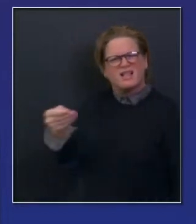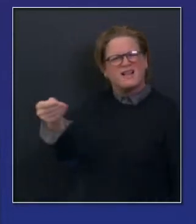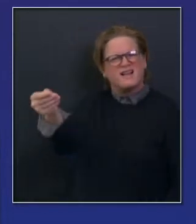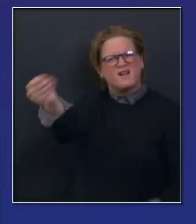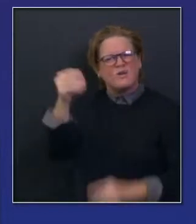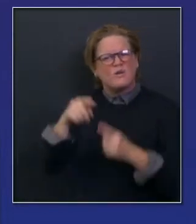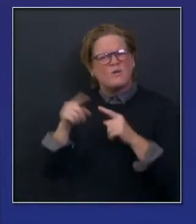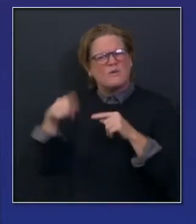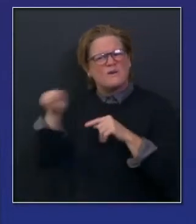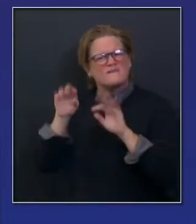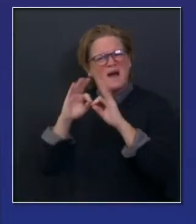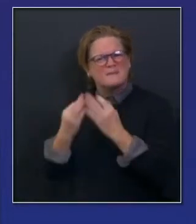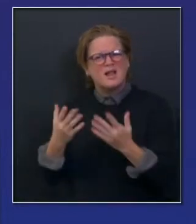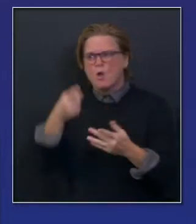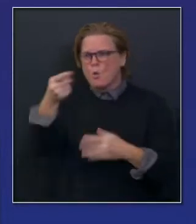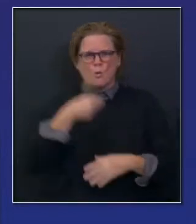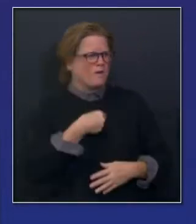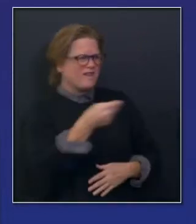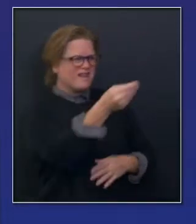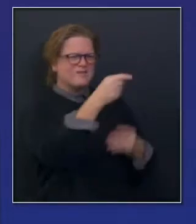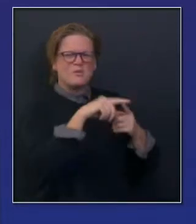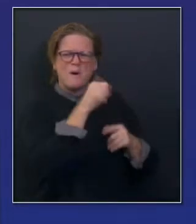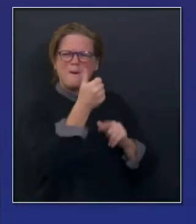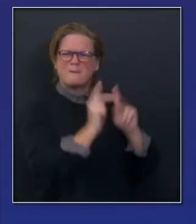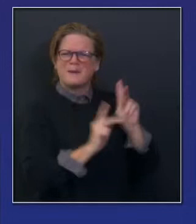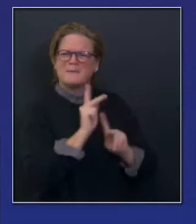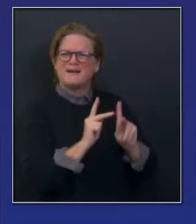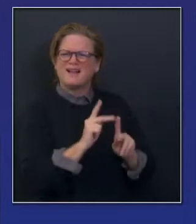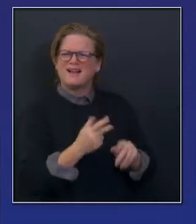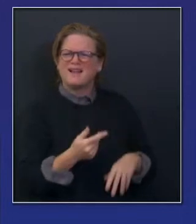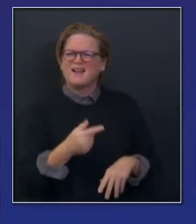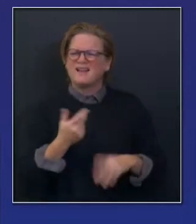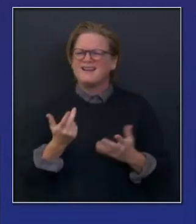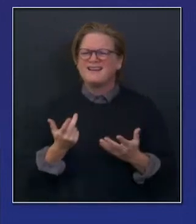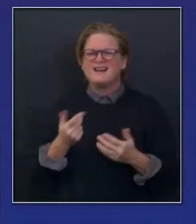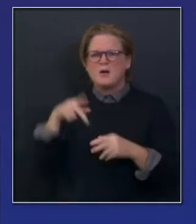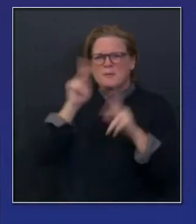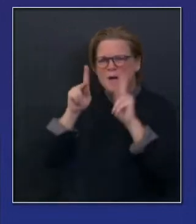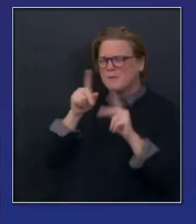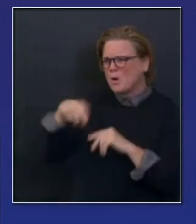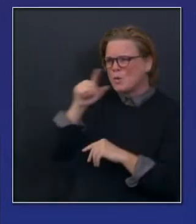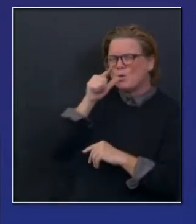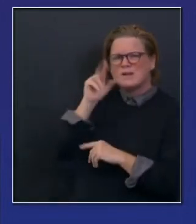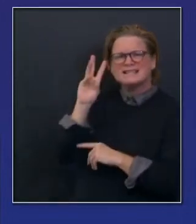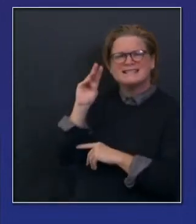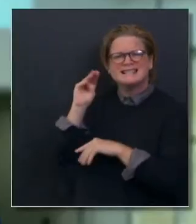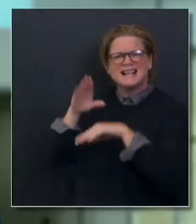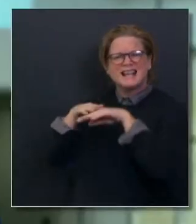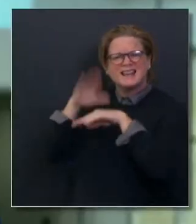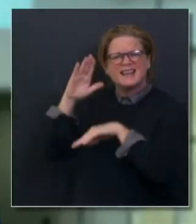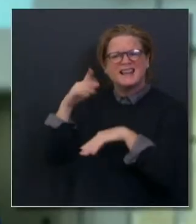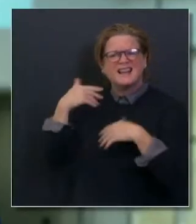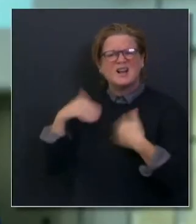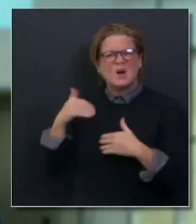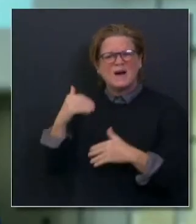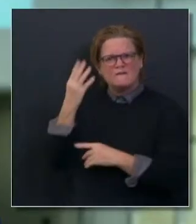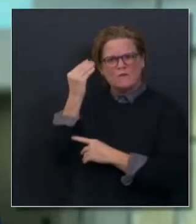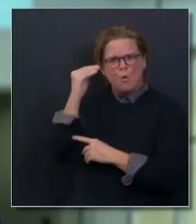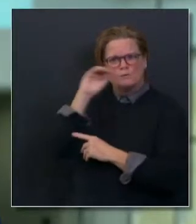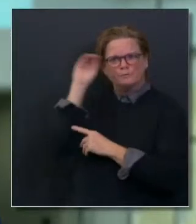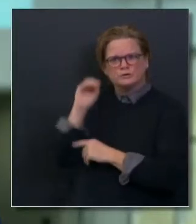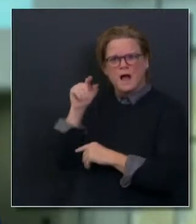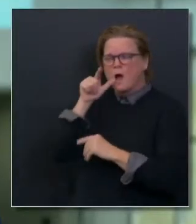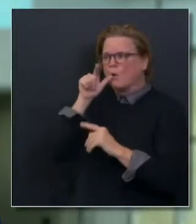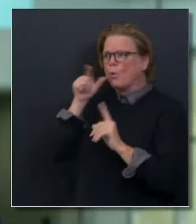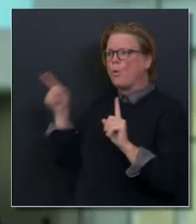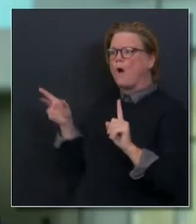Californians, they make up over 60 years of age, make up just under 14 percent of our total cases since the beginning, yet